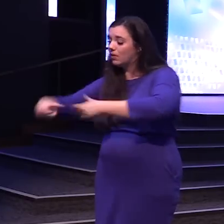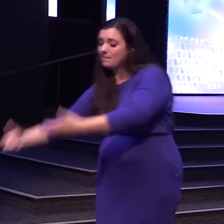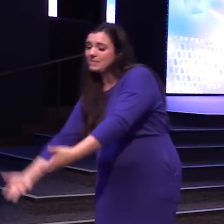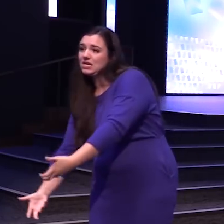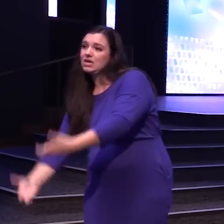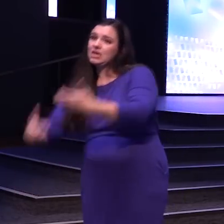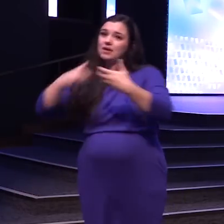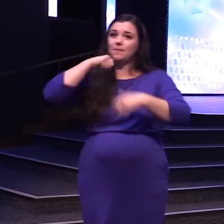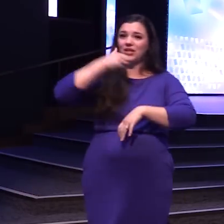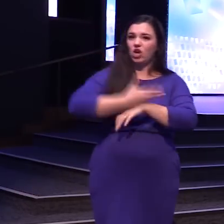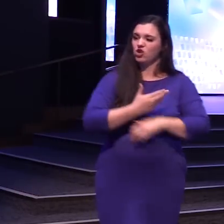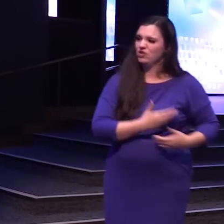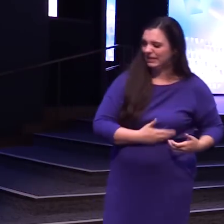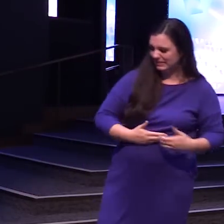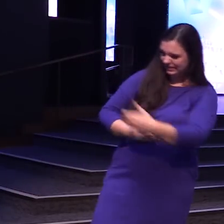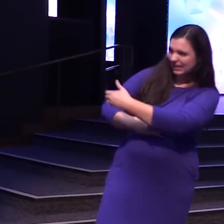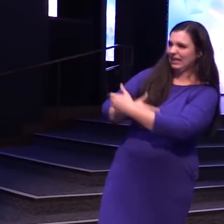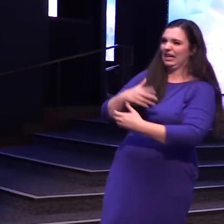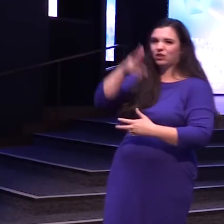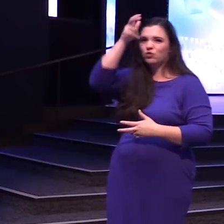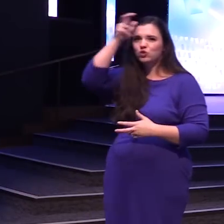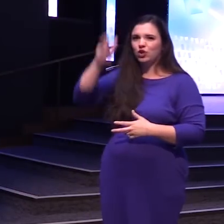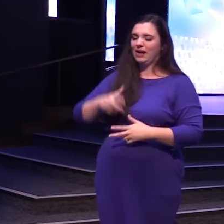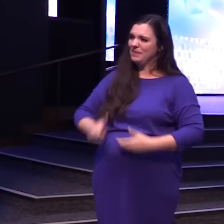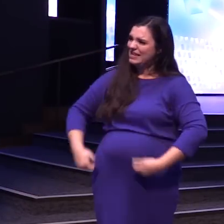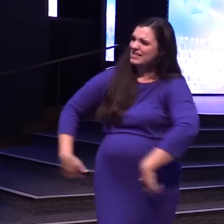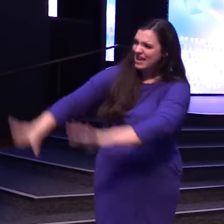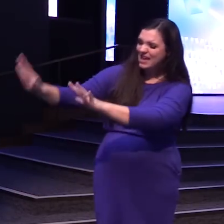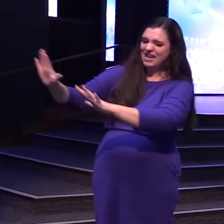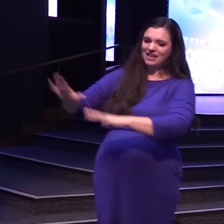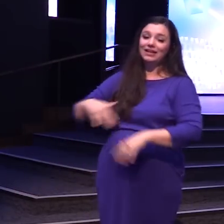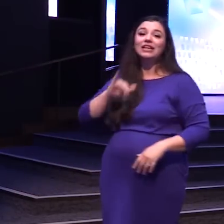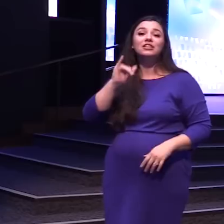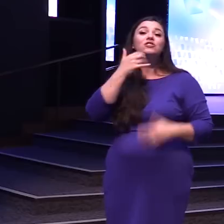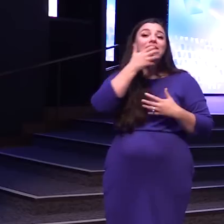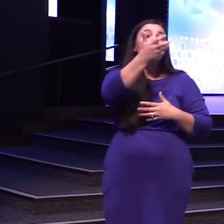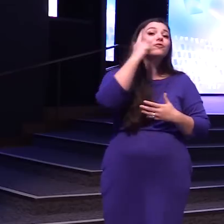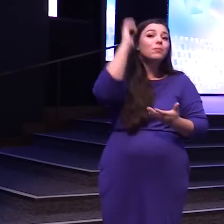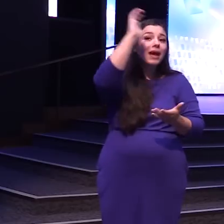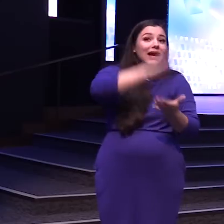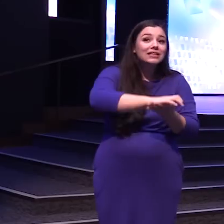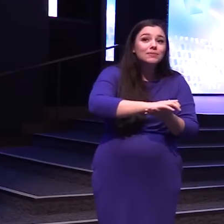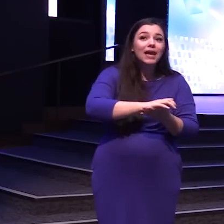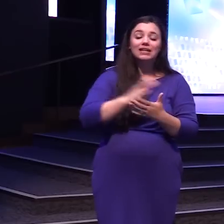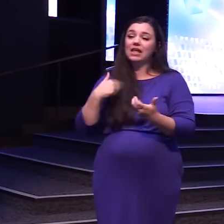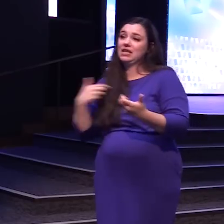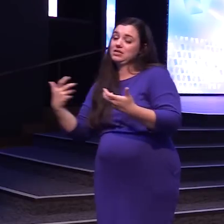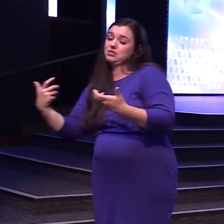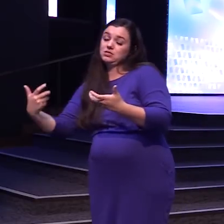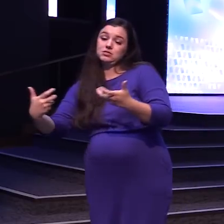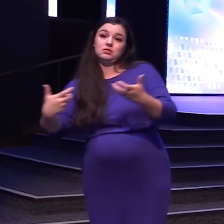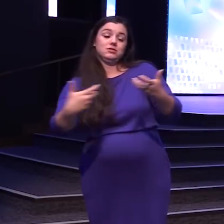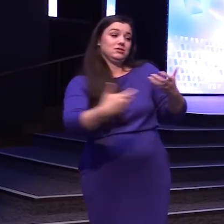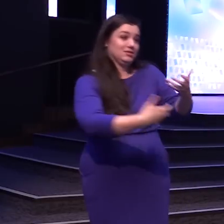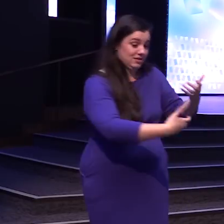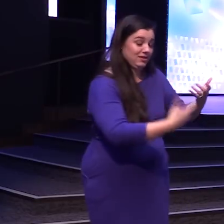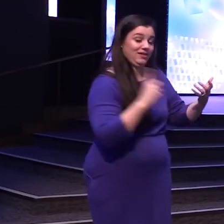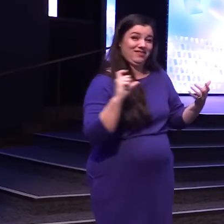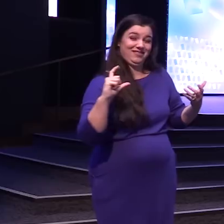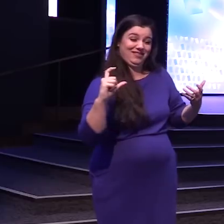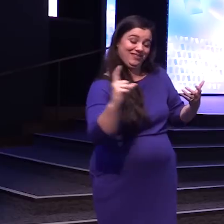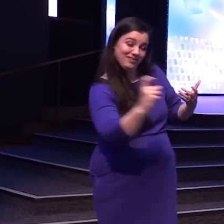her up I like Kick at the rooster And I'm like James James I like Round a bush Or whatever And I'm coming This way